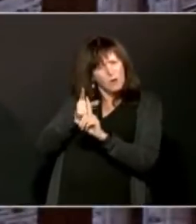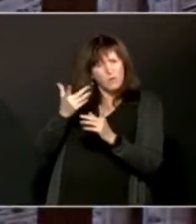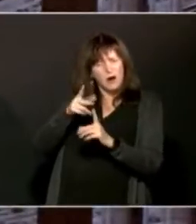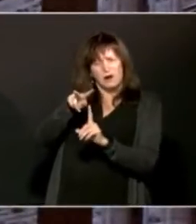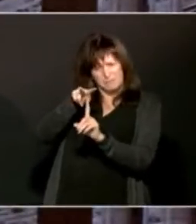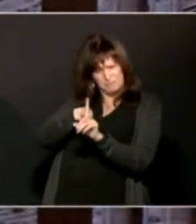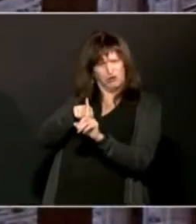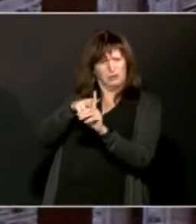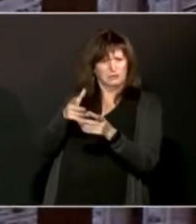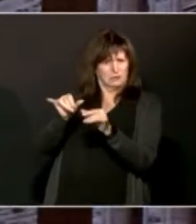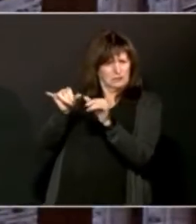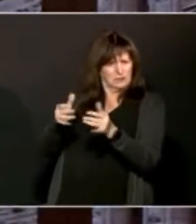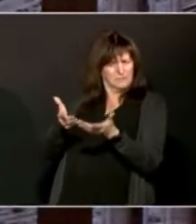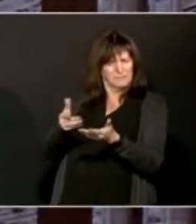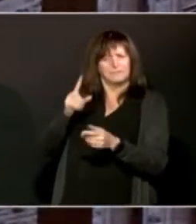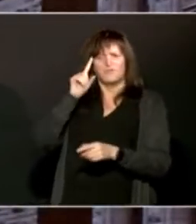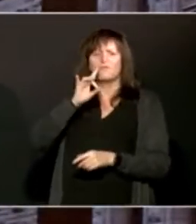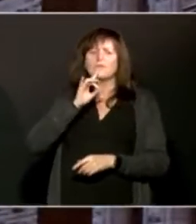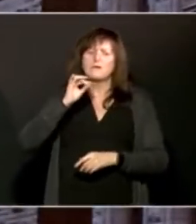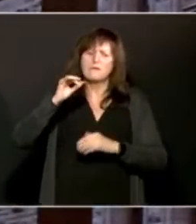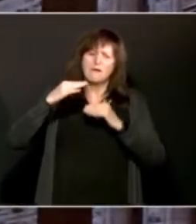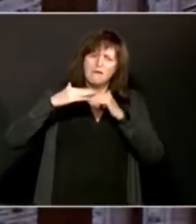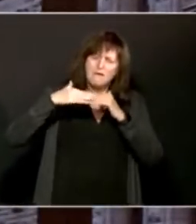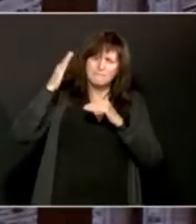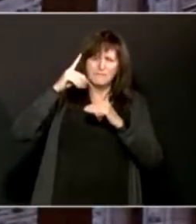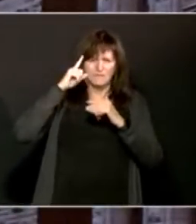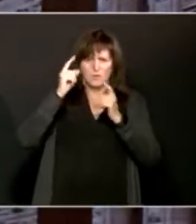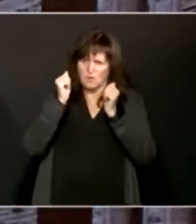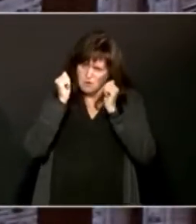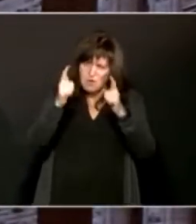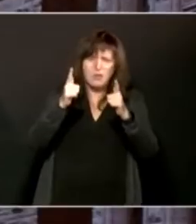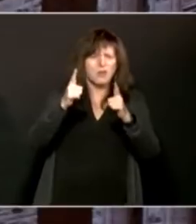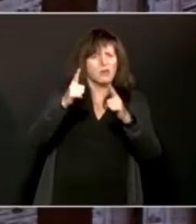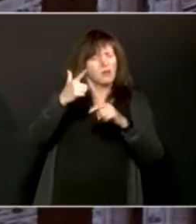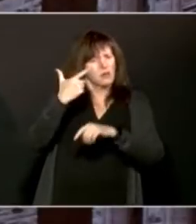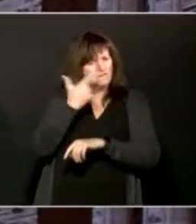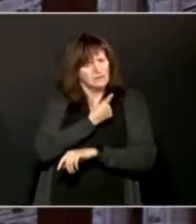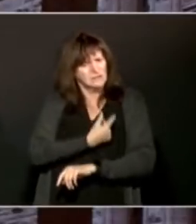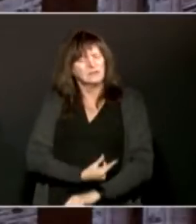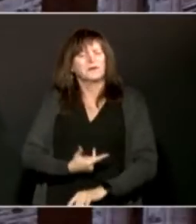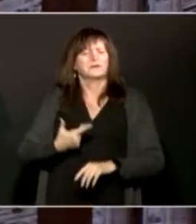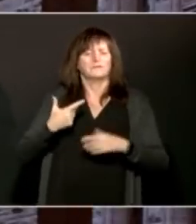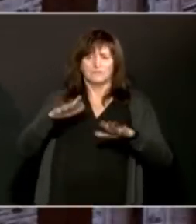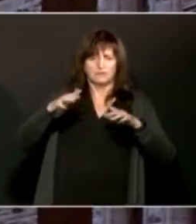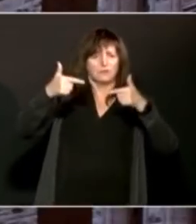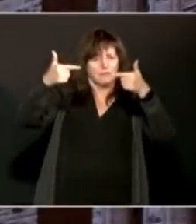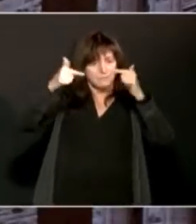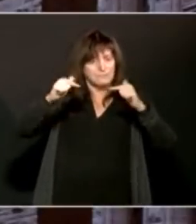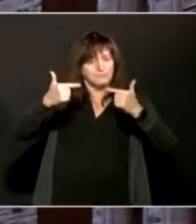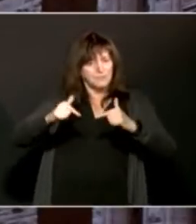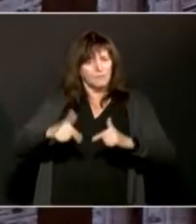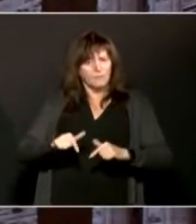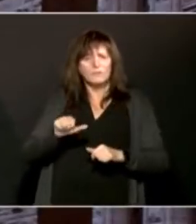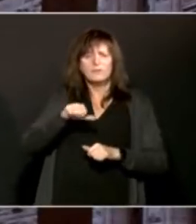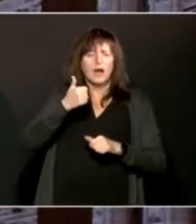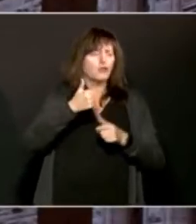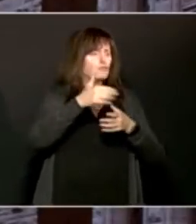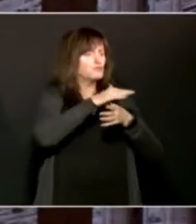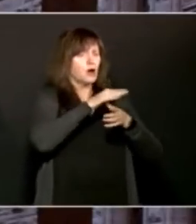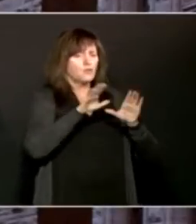80. That's our first priority at this stage. In that age and stage, we have other priority groups, too. And they're still covering those ones off at this time.